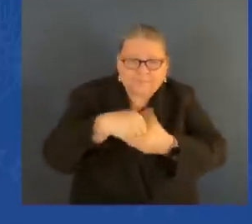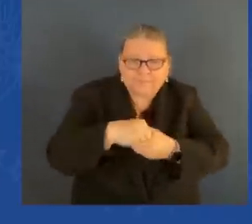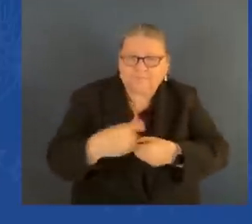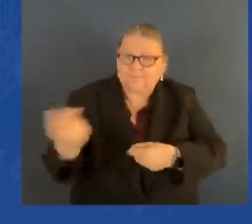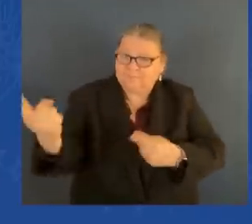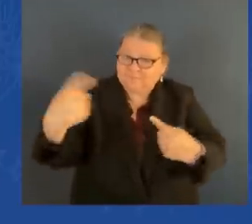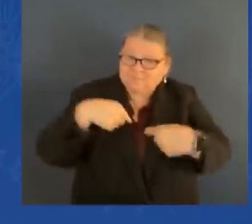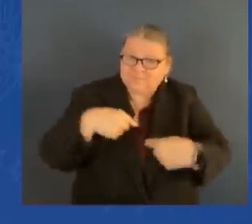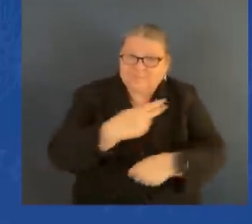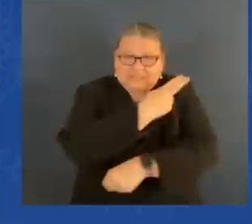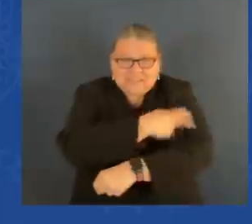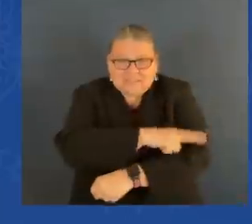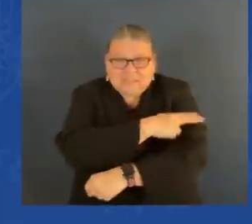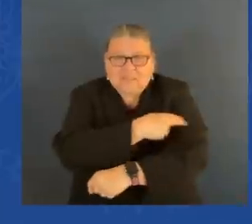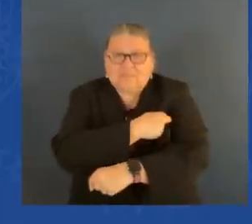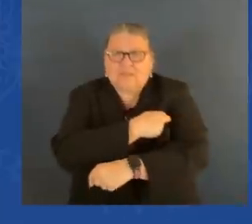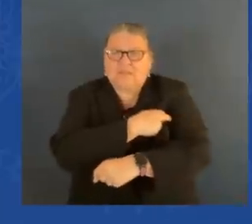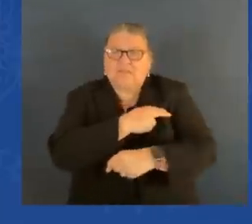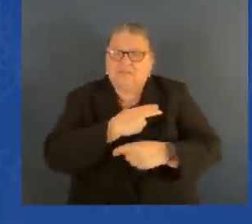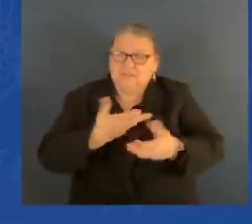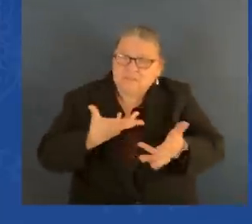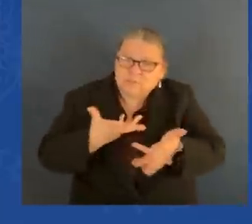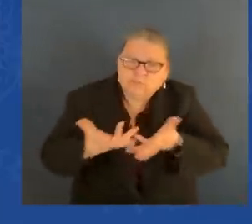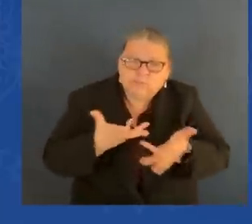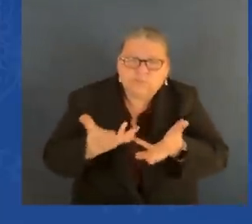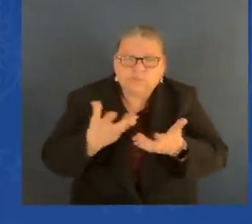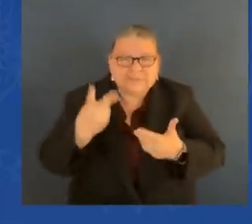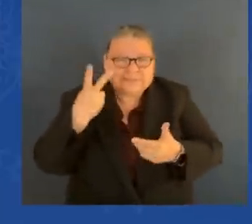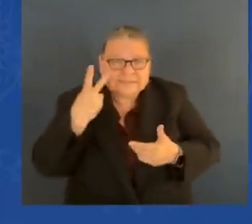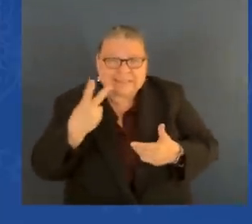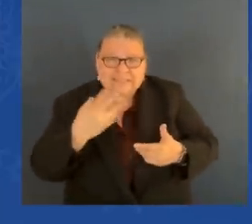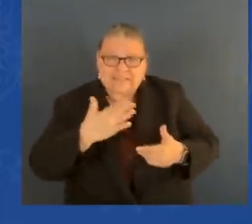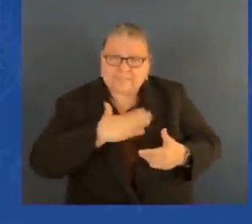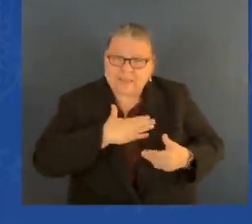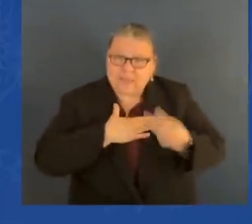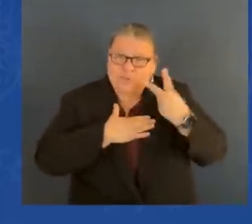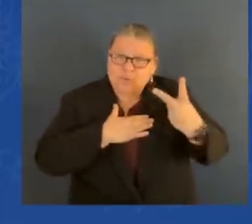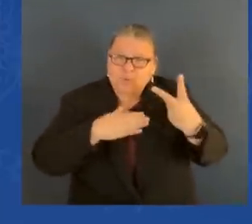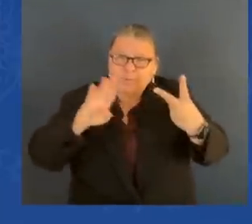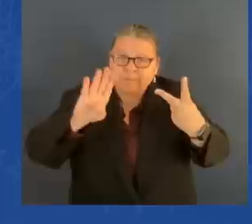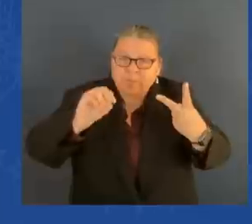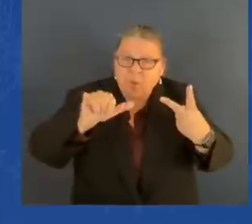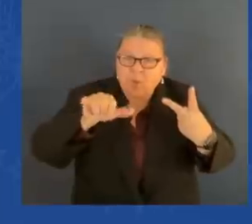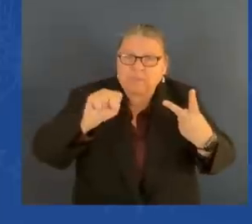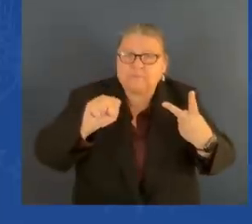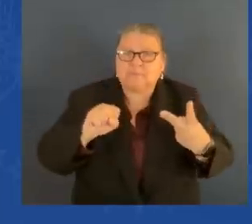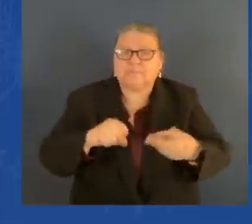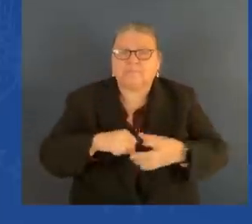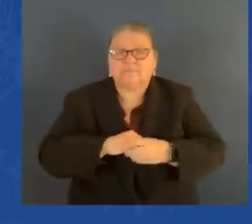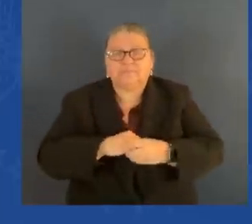They helped me find my purpose in a sea of darkness and pain.